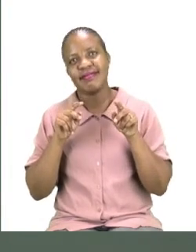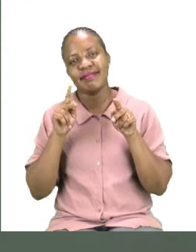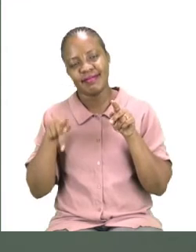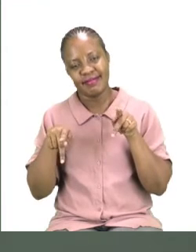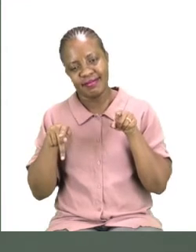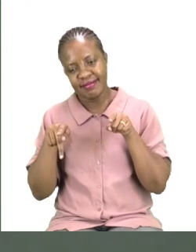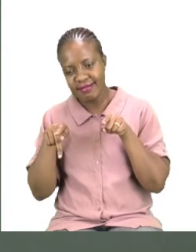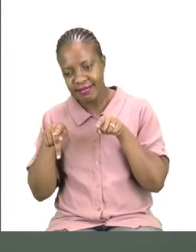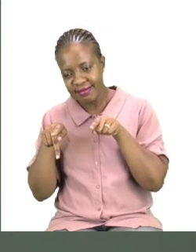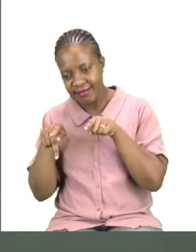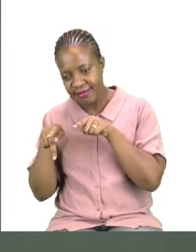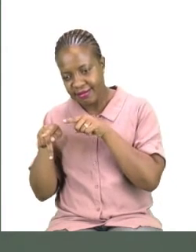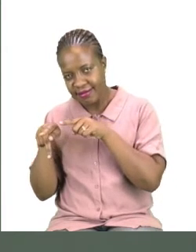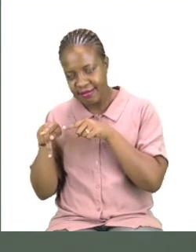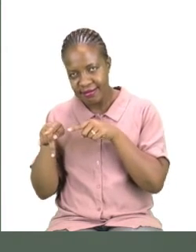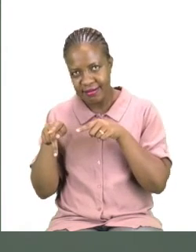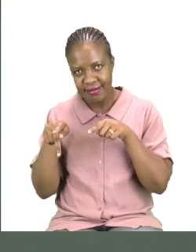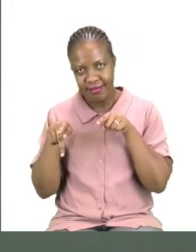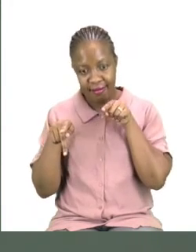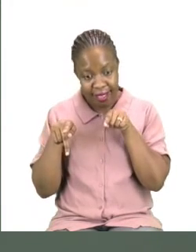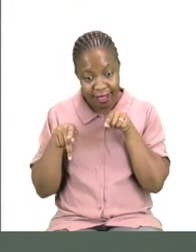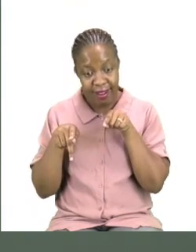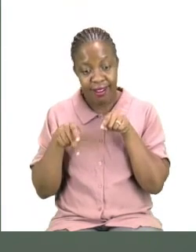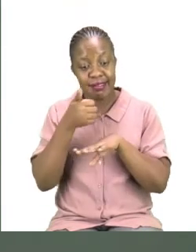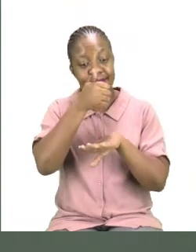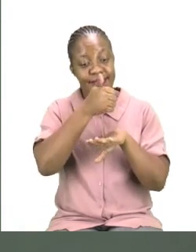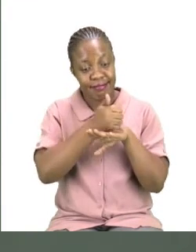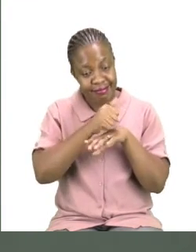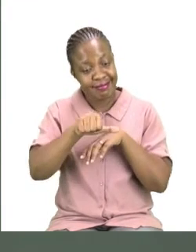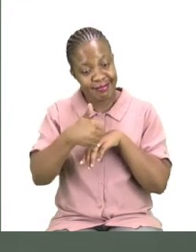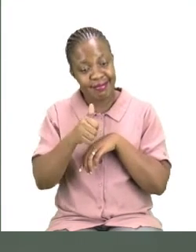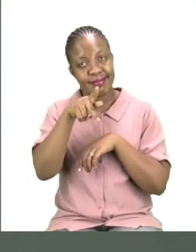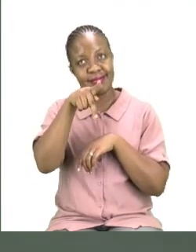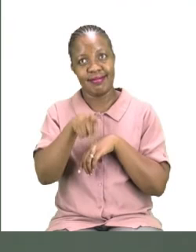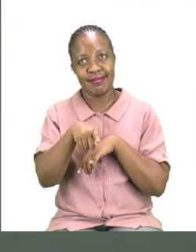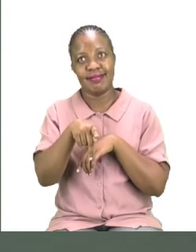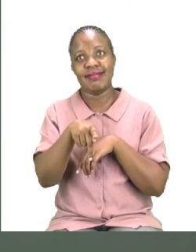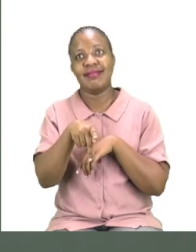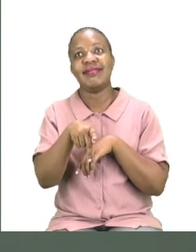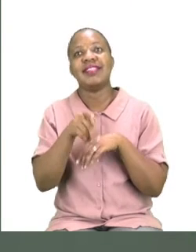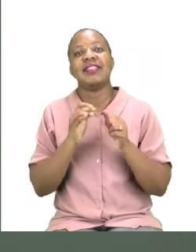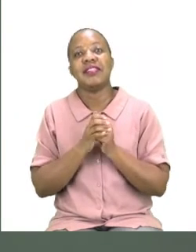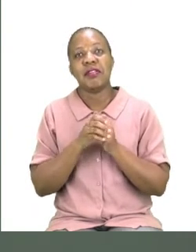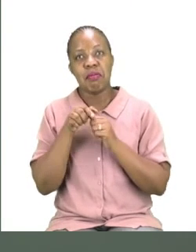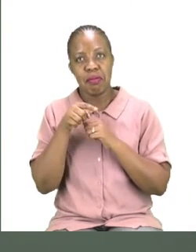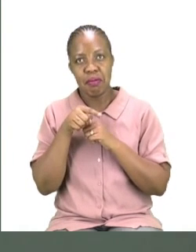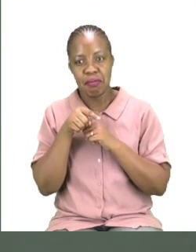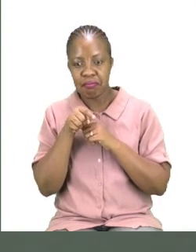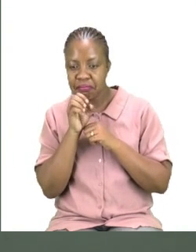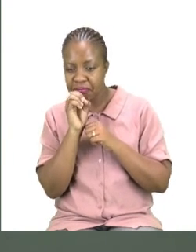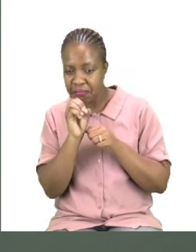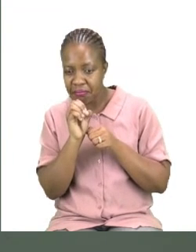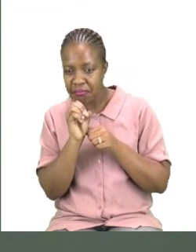Down, down, down. Oop! I found another P. And this one, there's an O